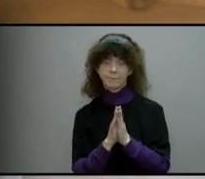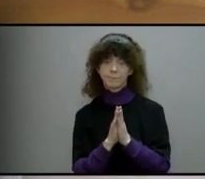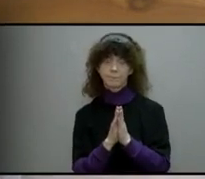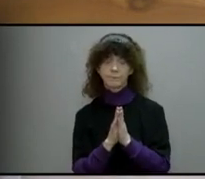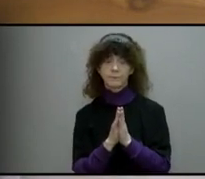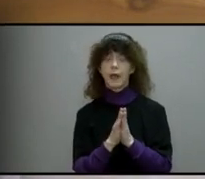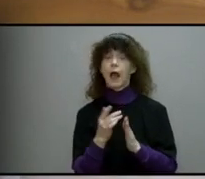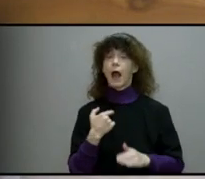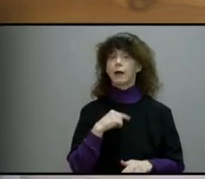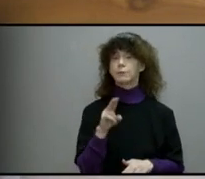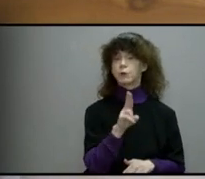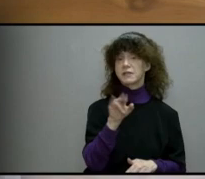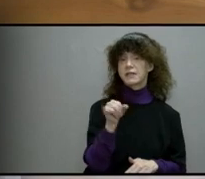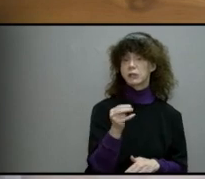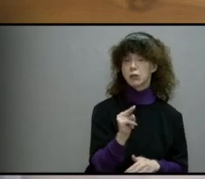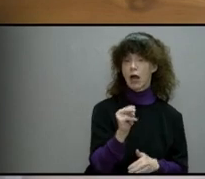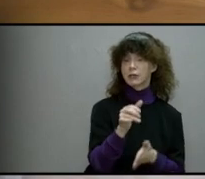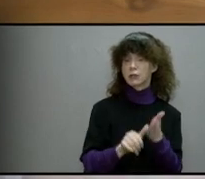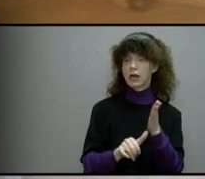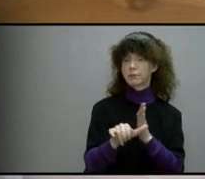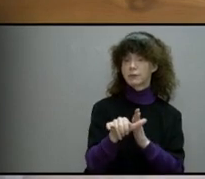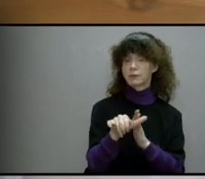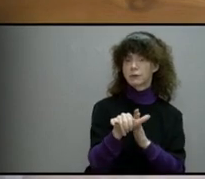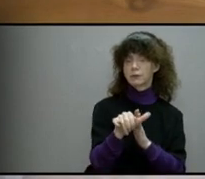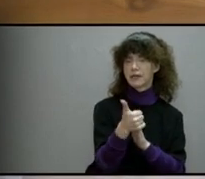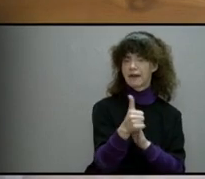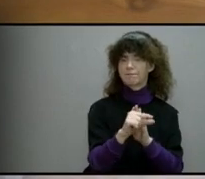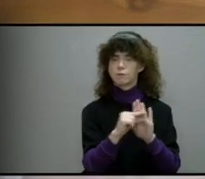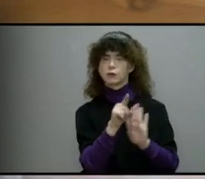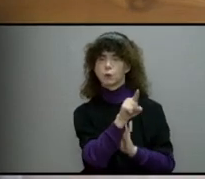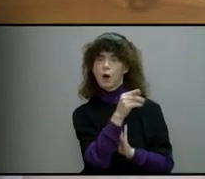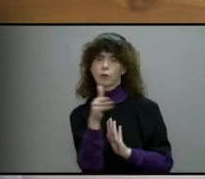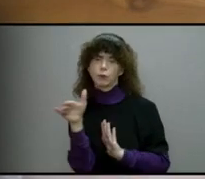message today is from John 10, verses 1 to 10.